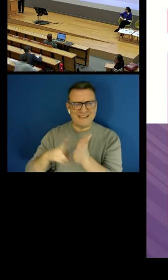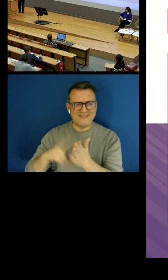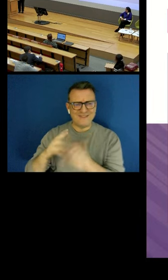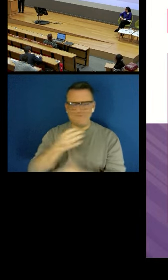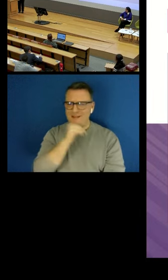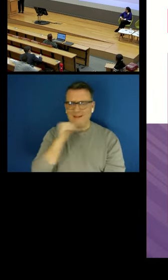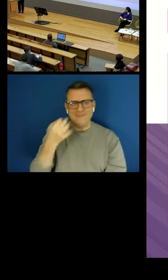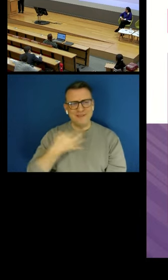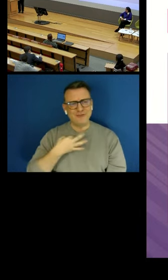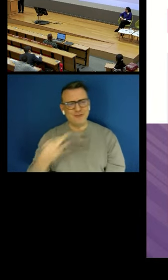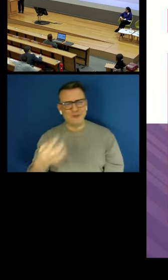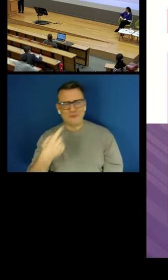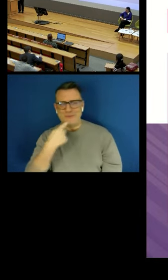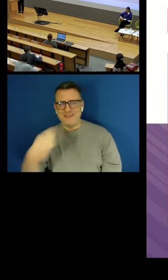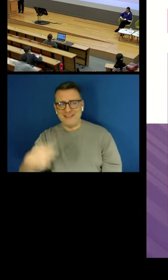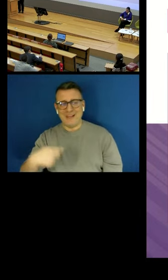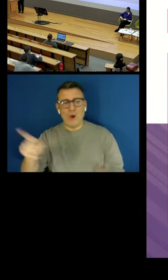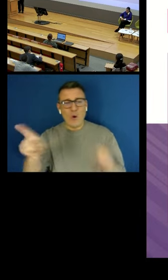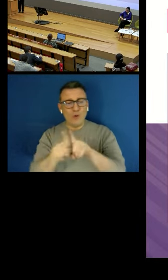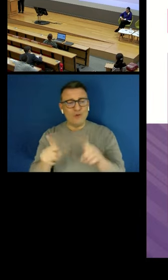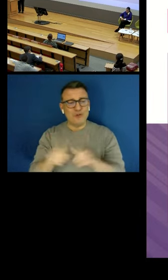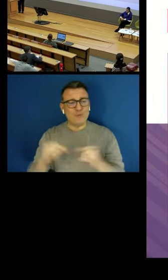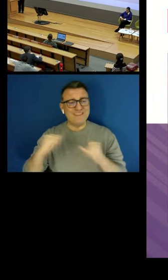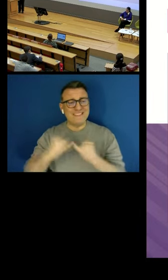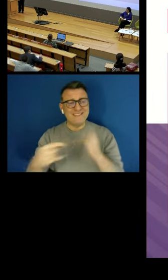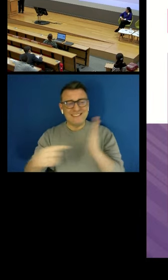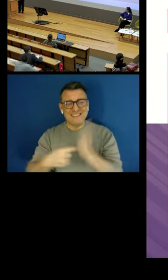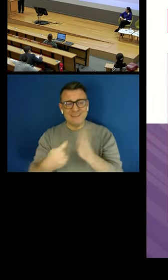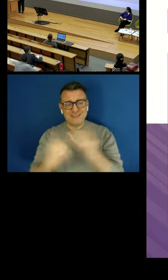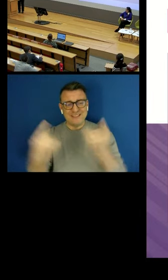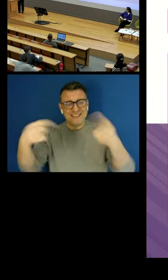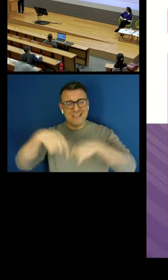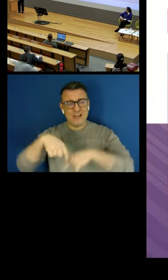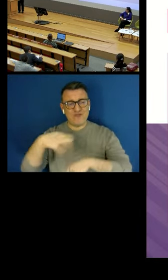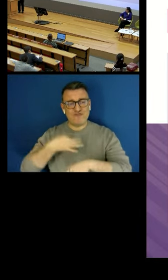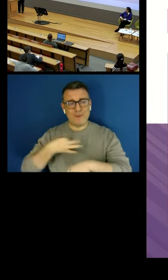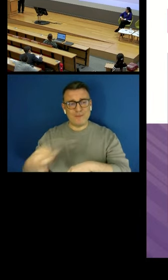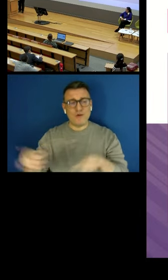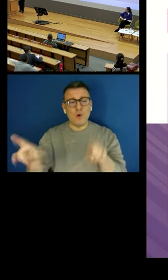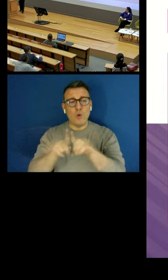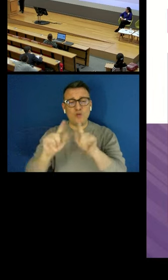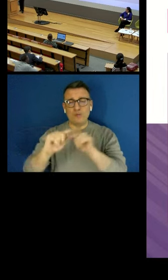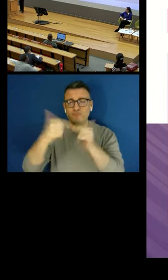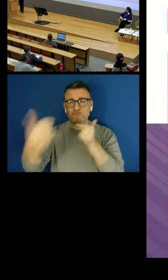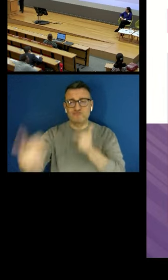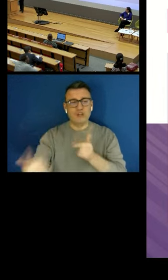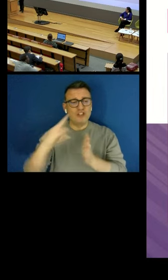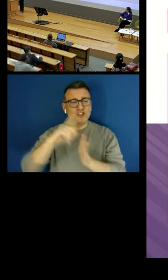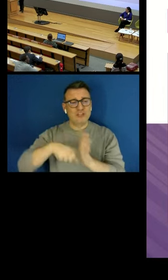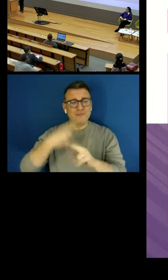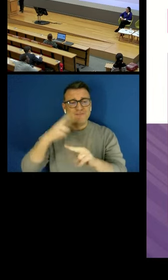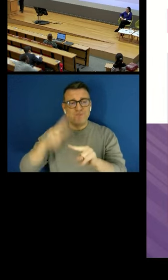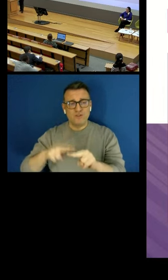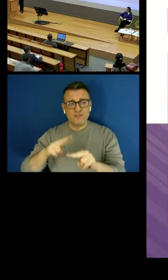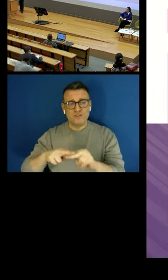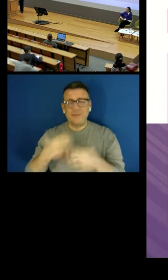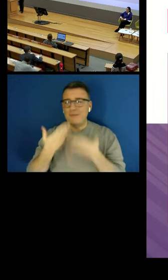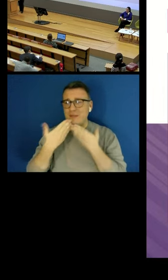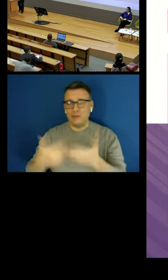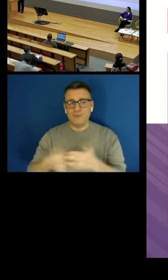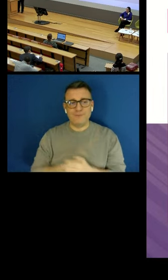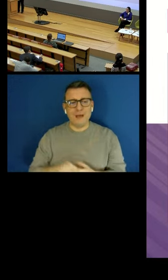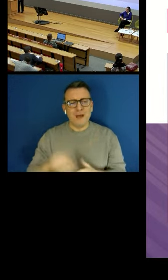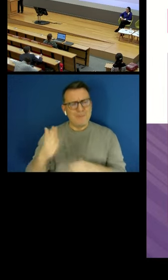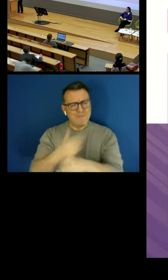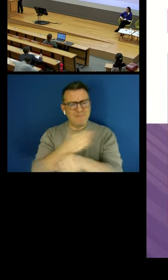Stephen Timms for being here and also to James Foster for being online. Before we actually start the first thing I want to do